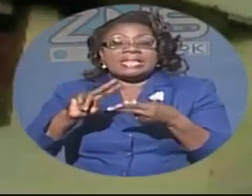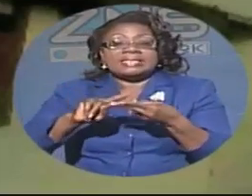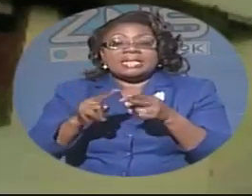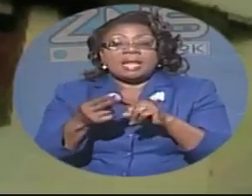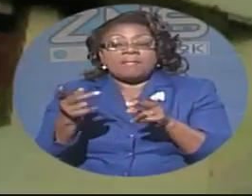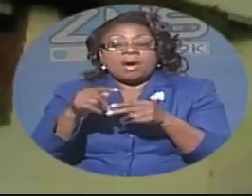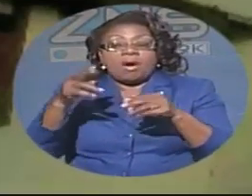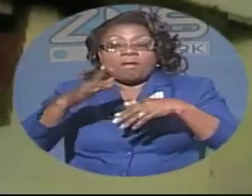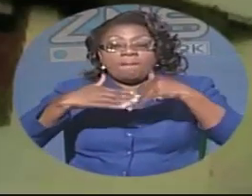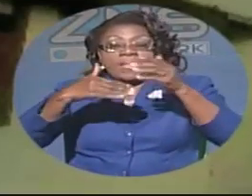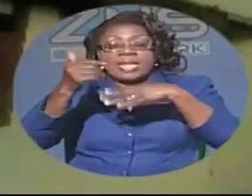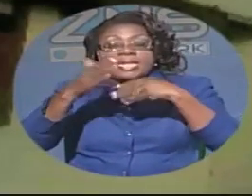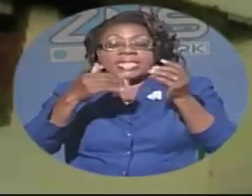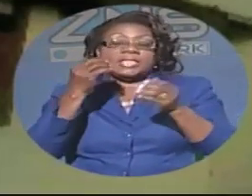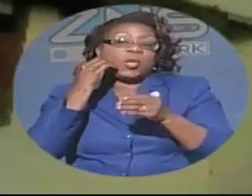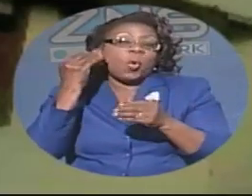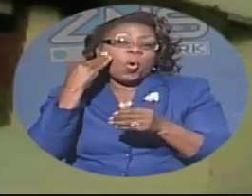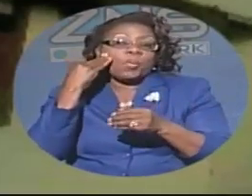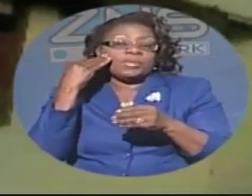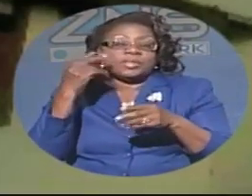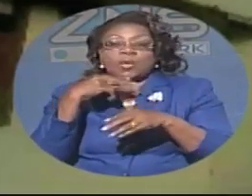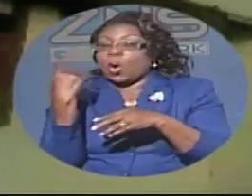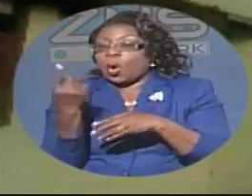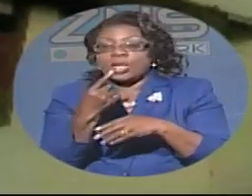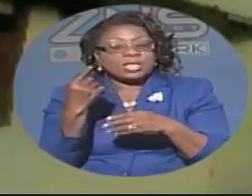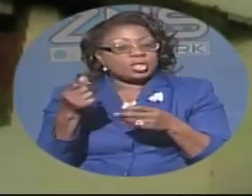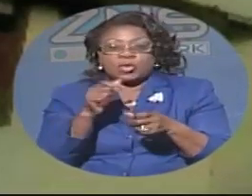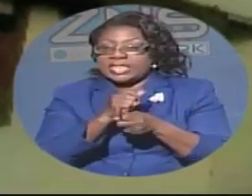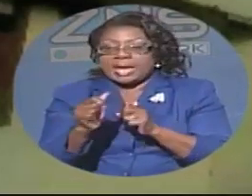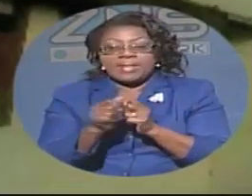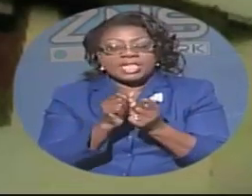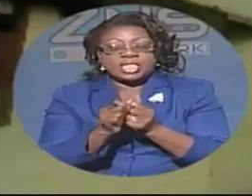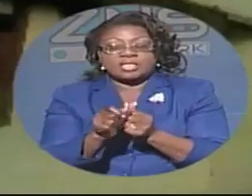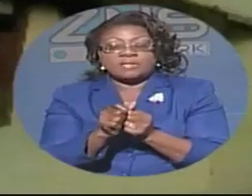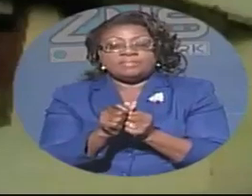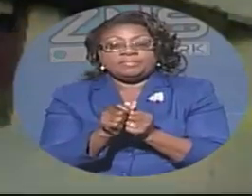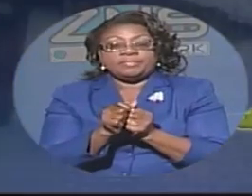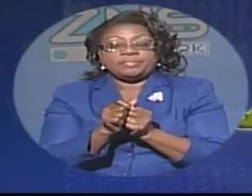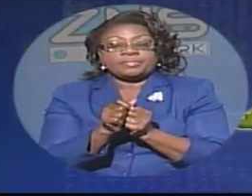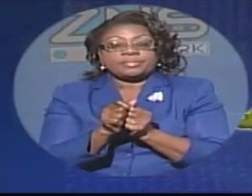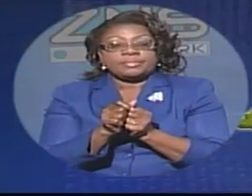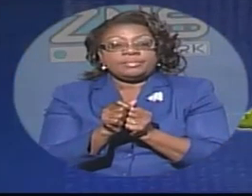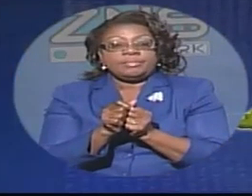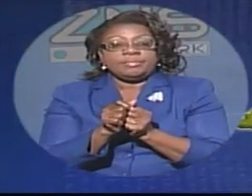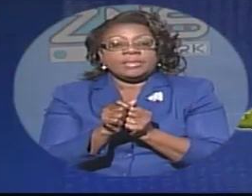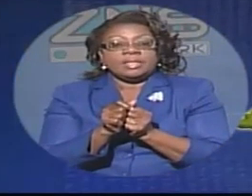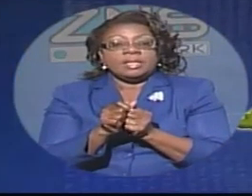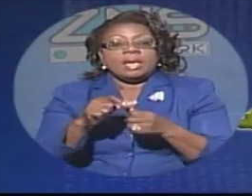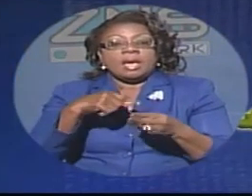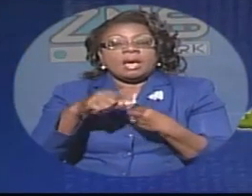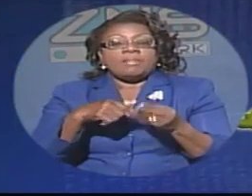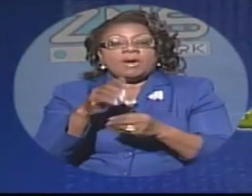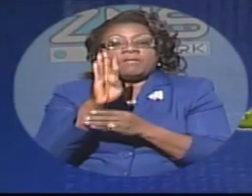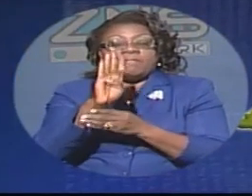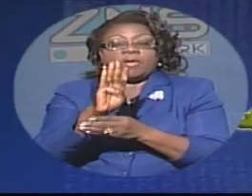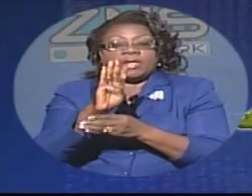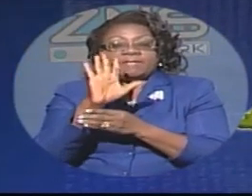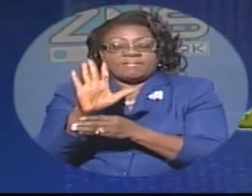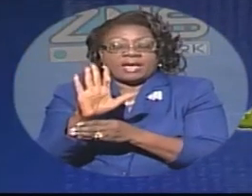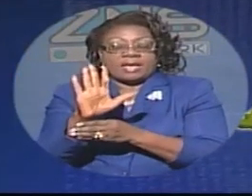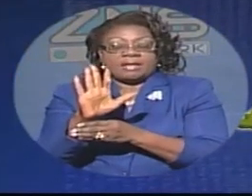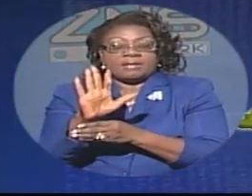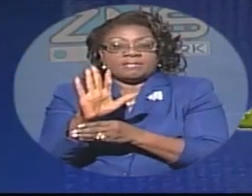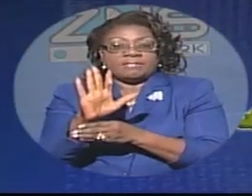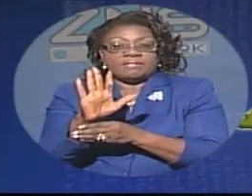damaged he says a resident was also injured during the ordeal about 45 to just about out